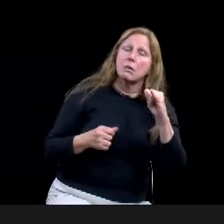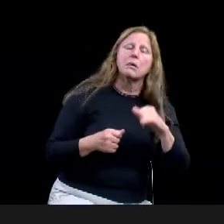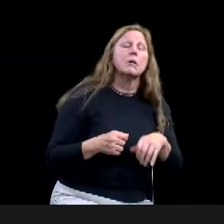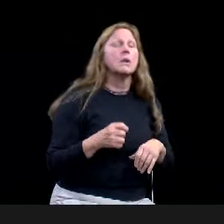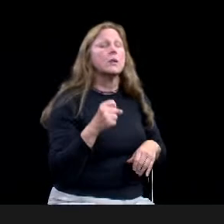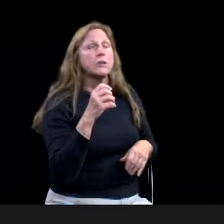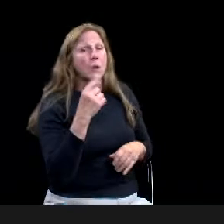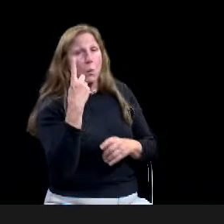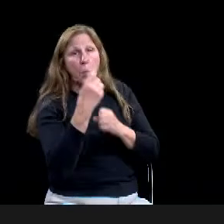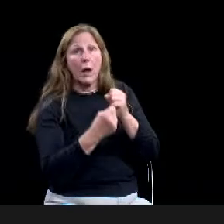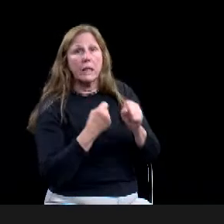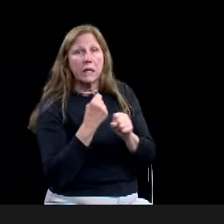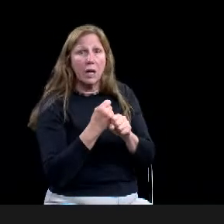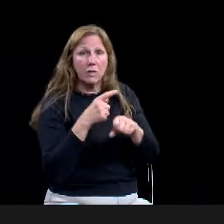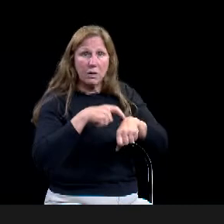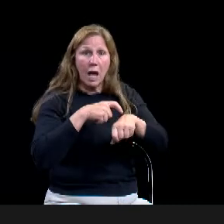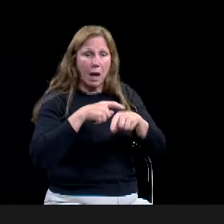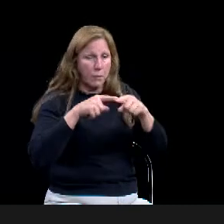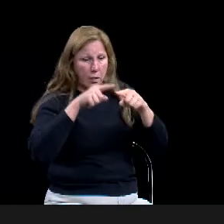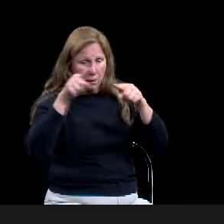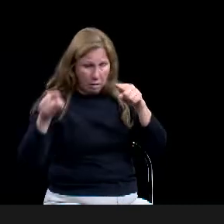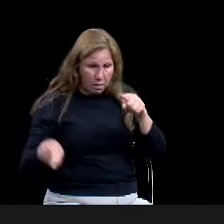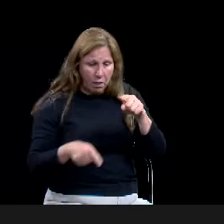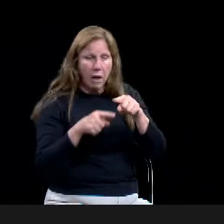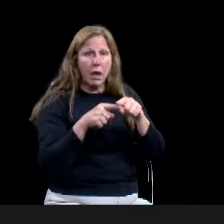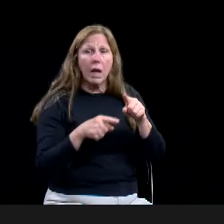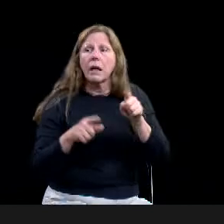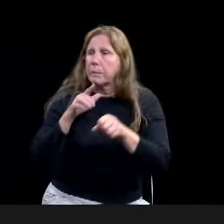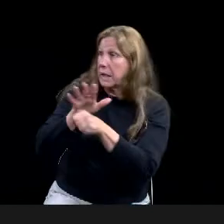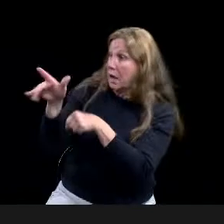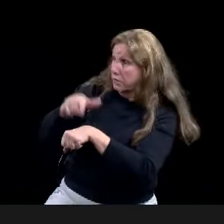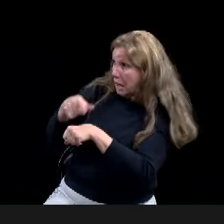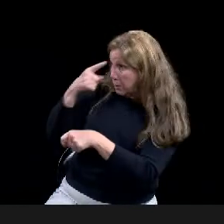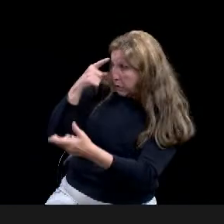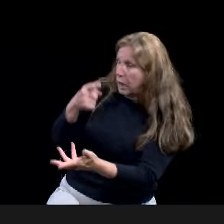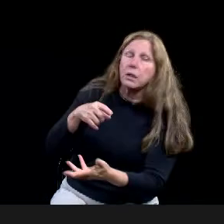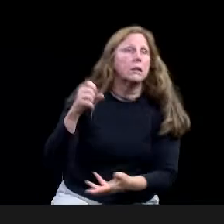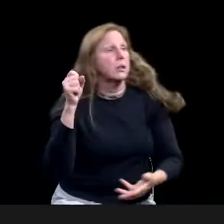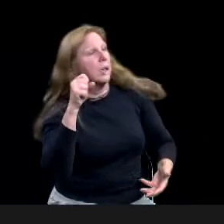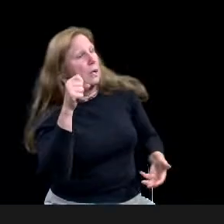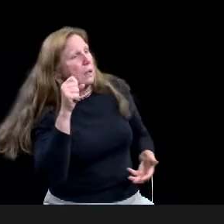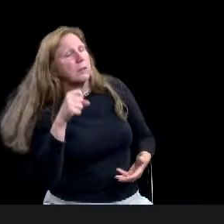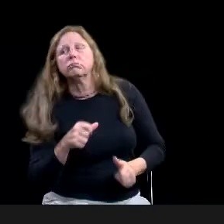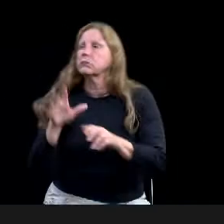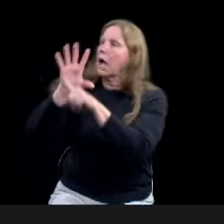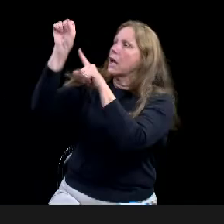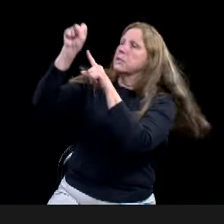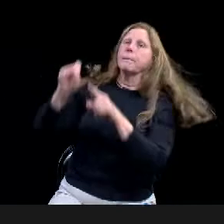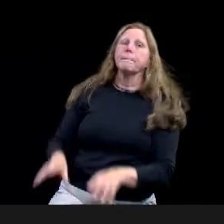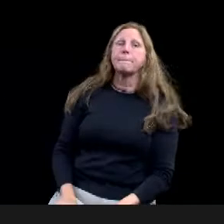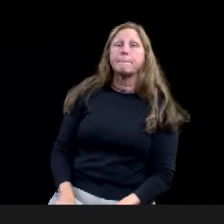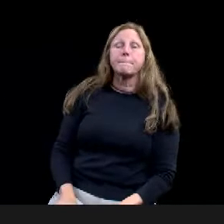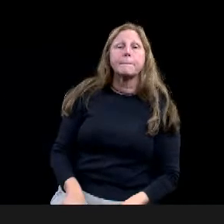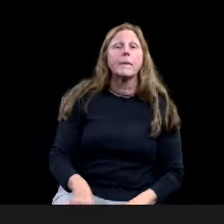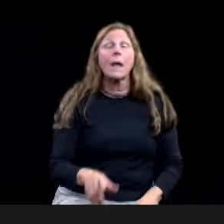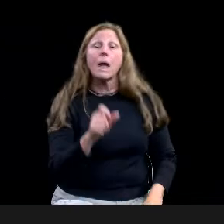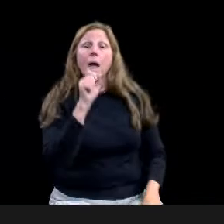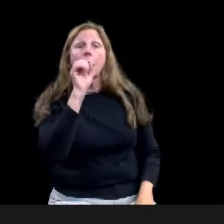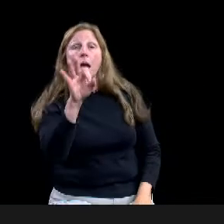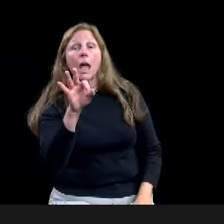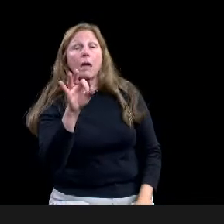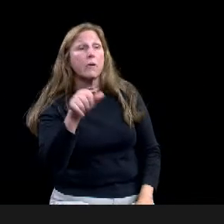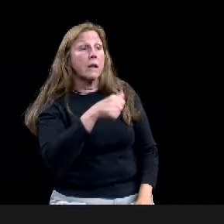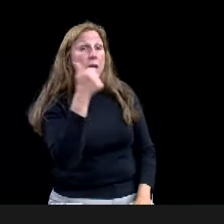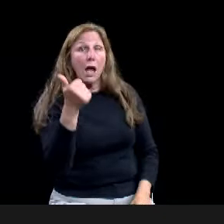Uh, and then if there's another zoning request that makes sense in the interim, there there's that opportunity, but, uh, if, the concern